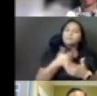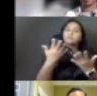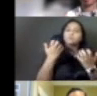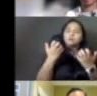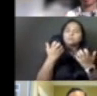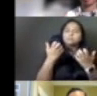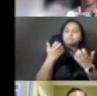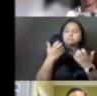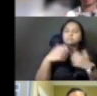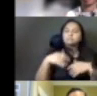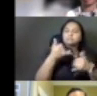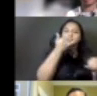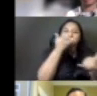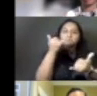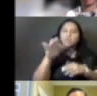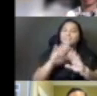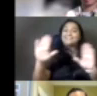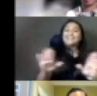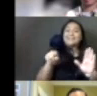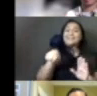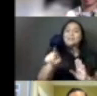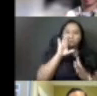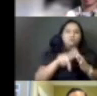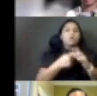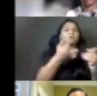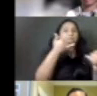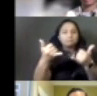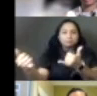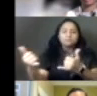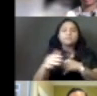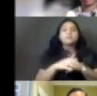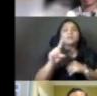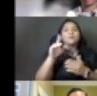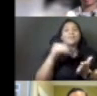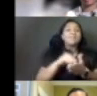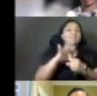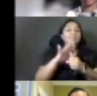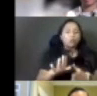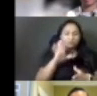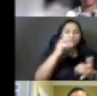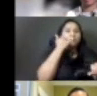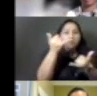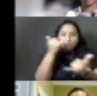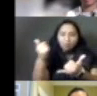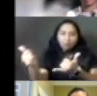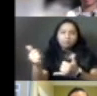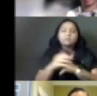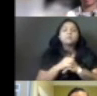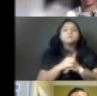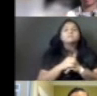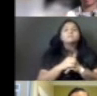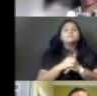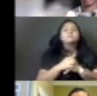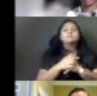We'll do it five days a week, five hours a day. We'll call these 100,000 voters back. And then we're asking volunteers to